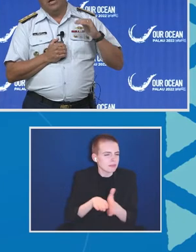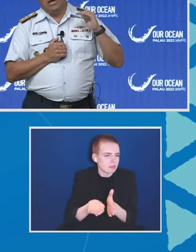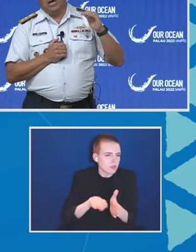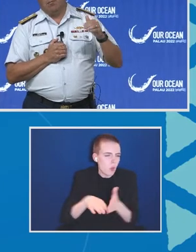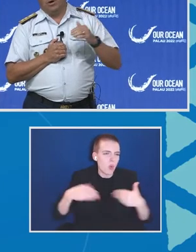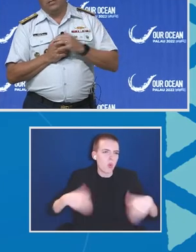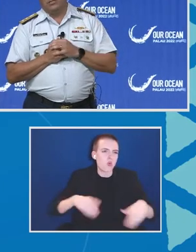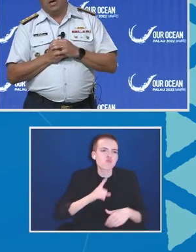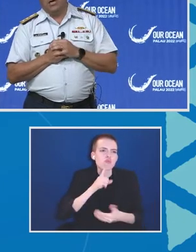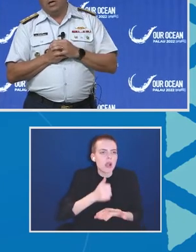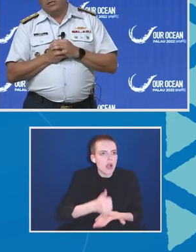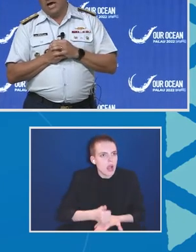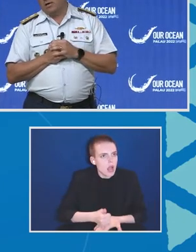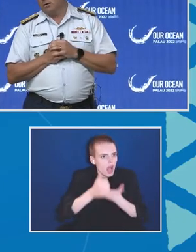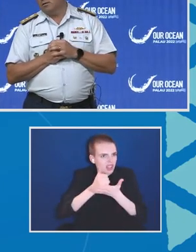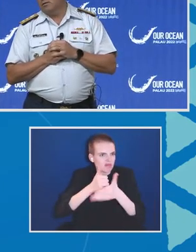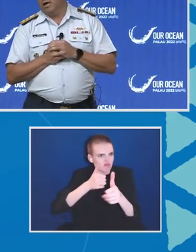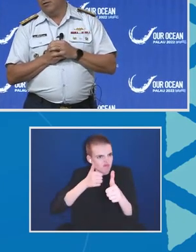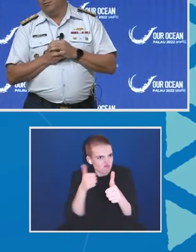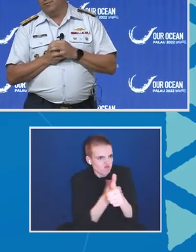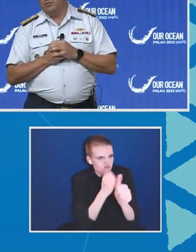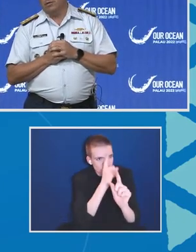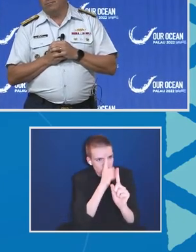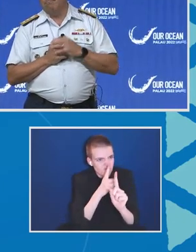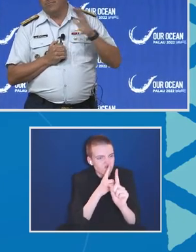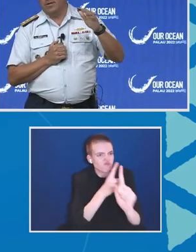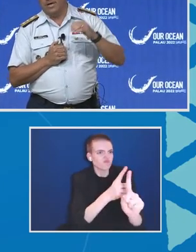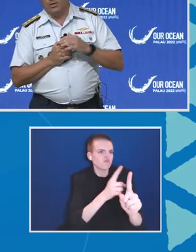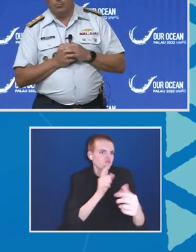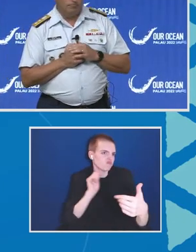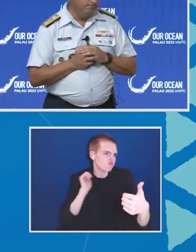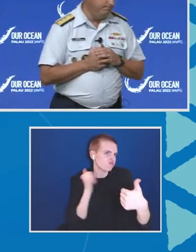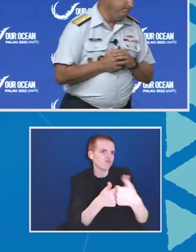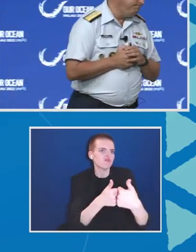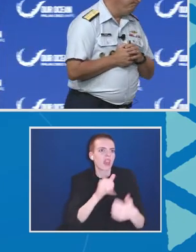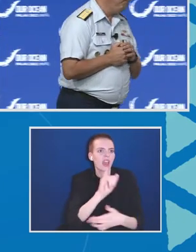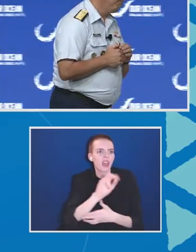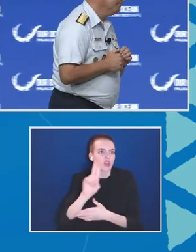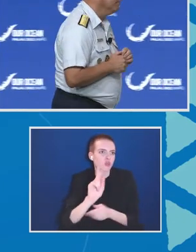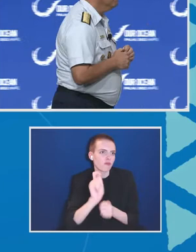after it and help us tackle IUU fishing. Thank you.